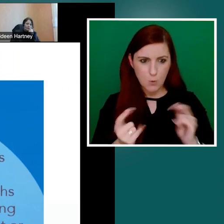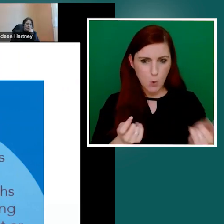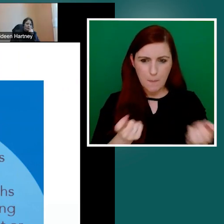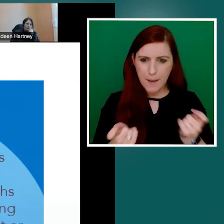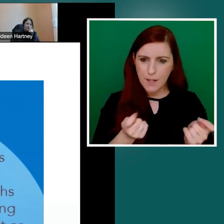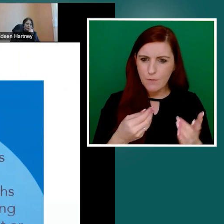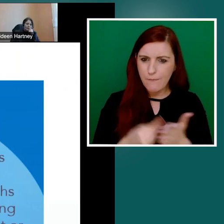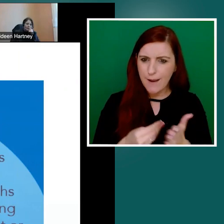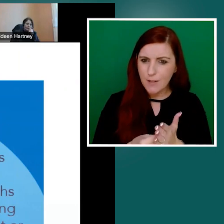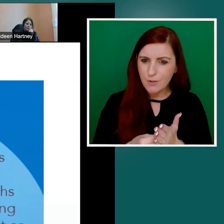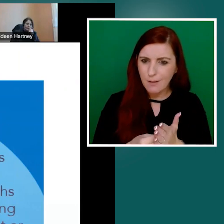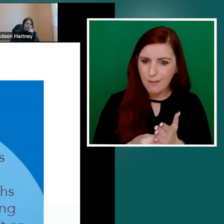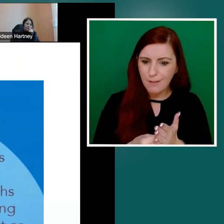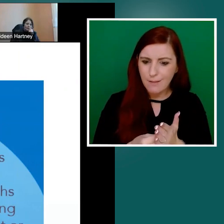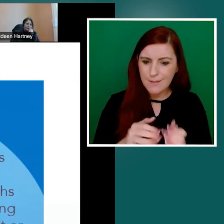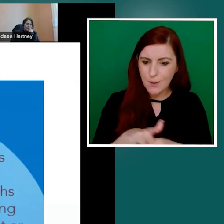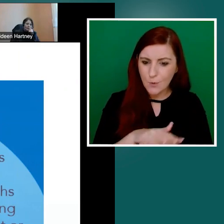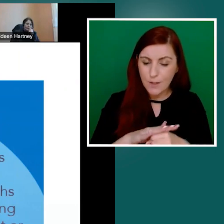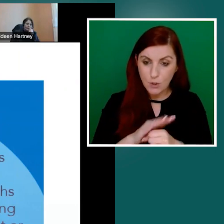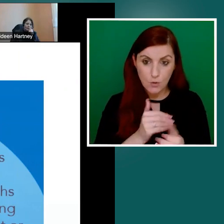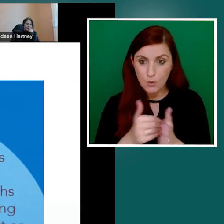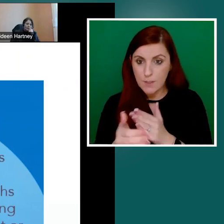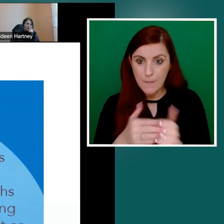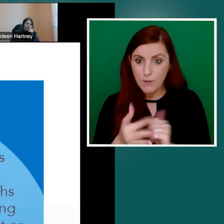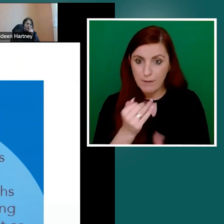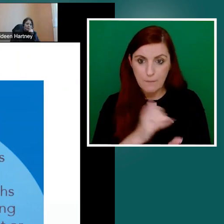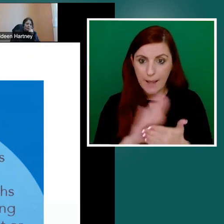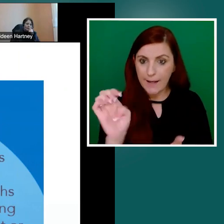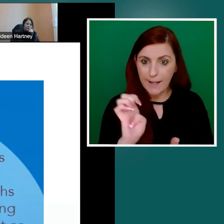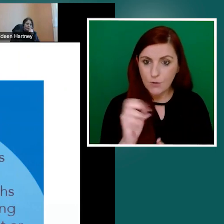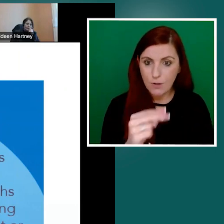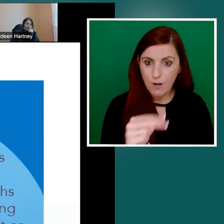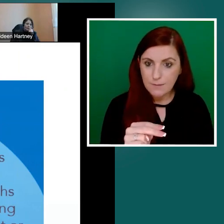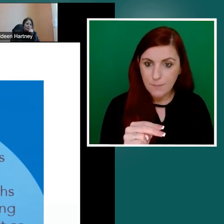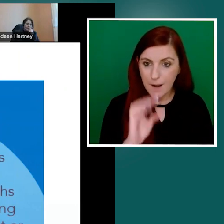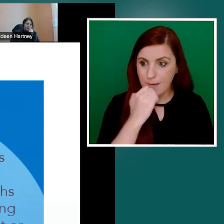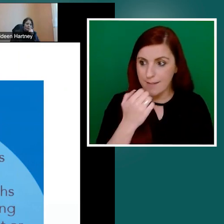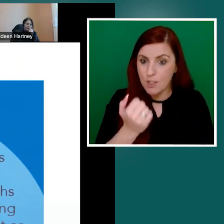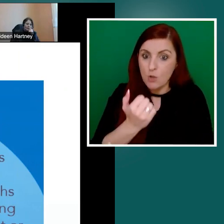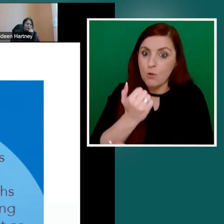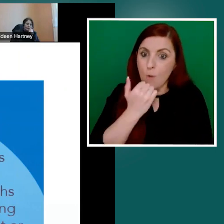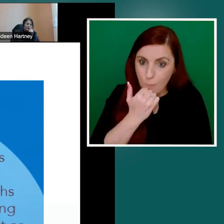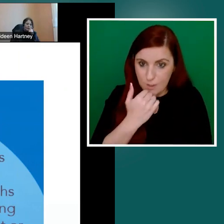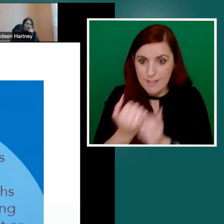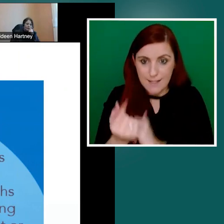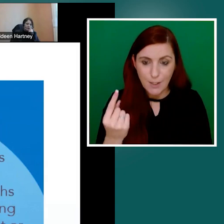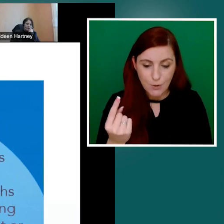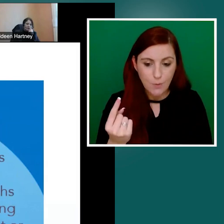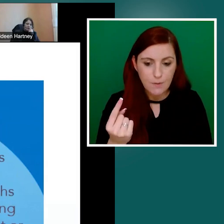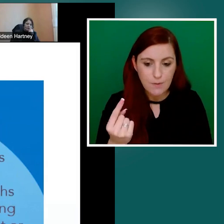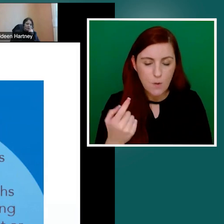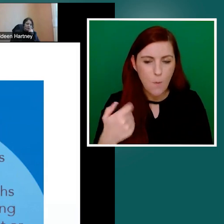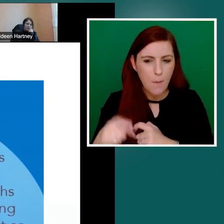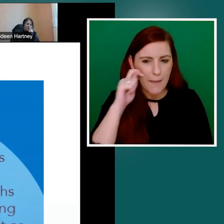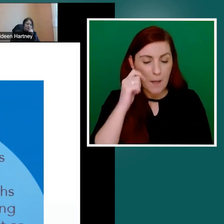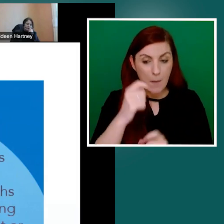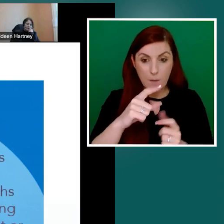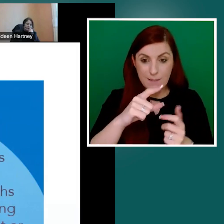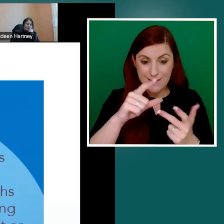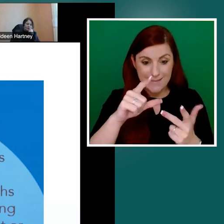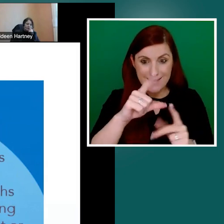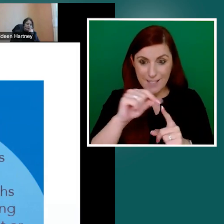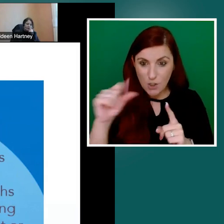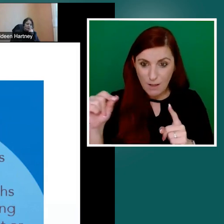when we look at digital skills, the picture is even scarier. According to the 2020 Cetapop study, there's actually about